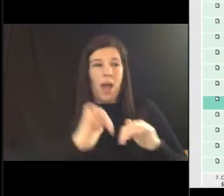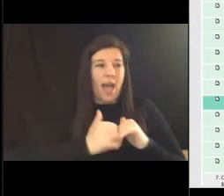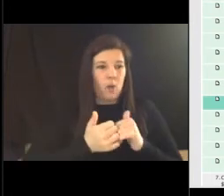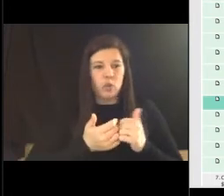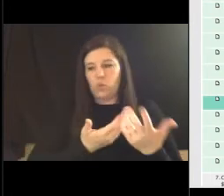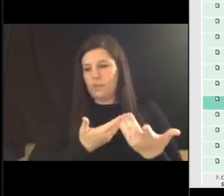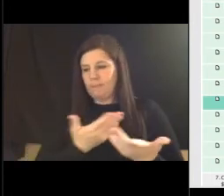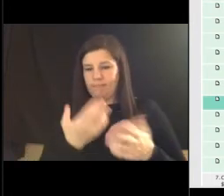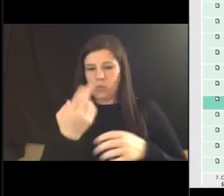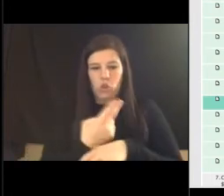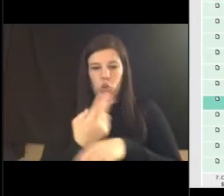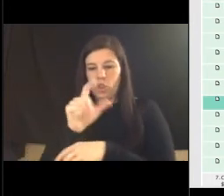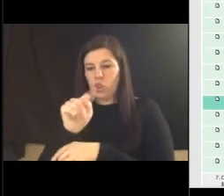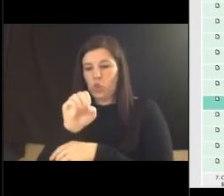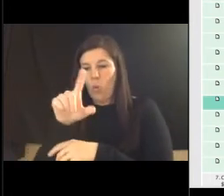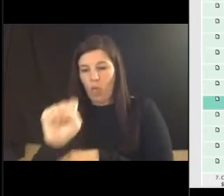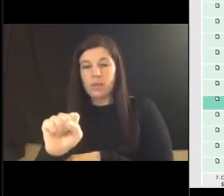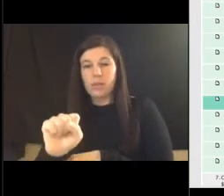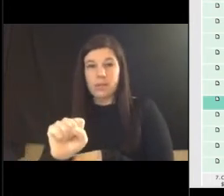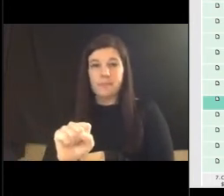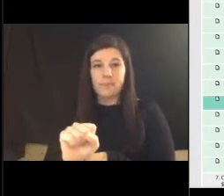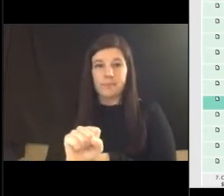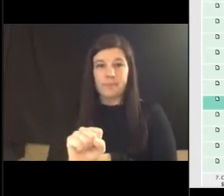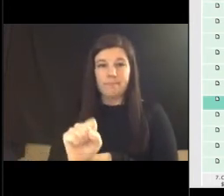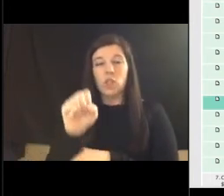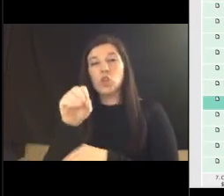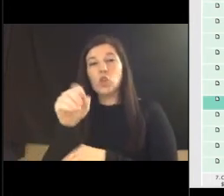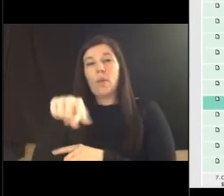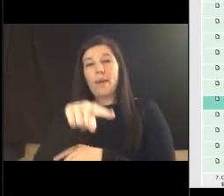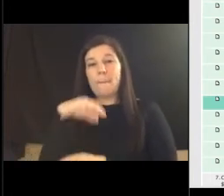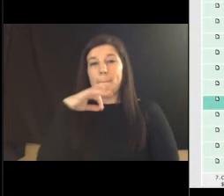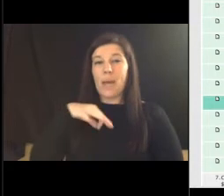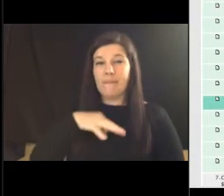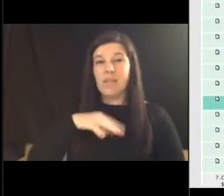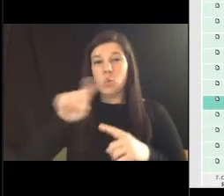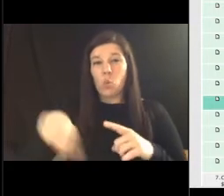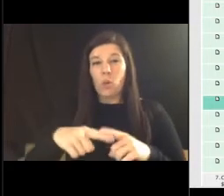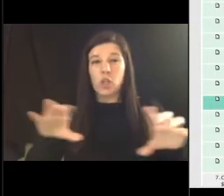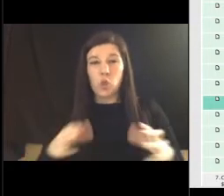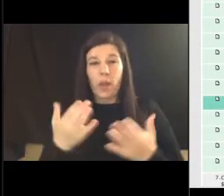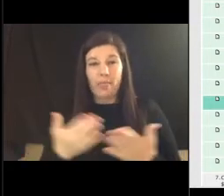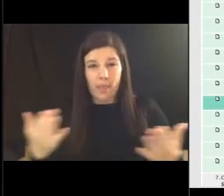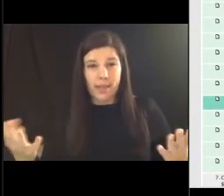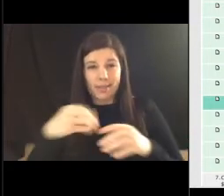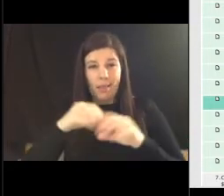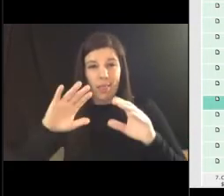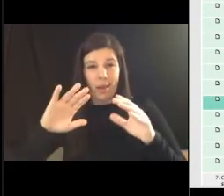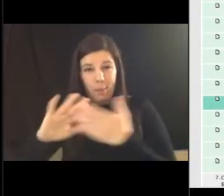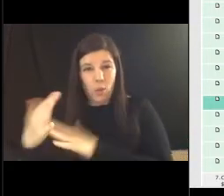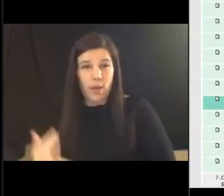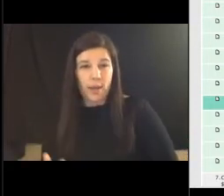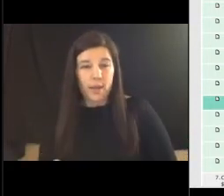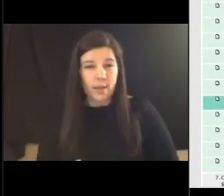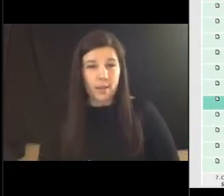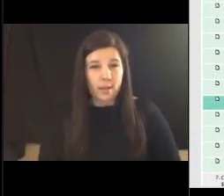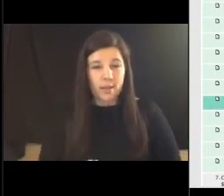power tools and all those things so uh they're beneficial when you know we're doing things in in the community um clearing